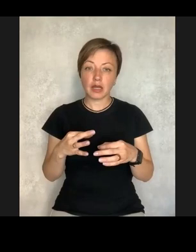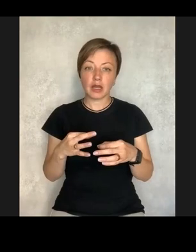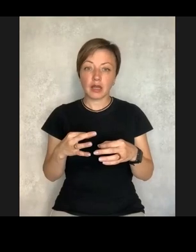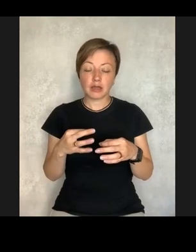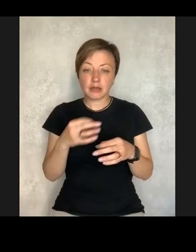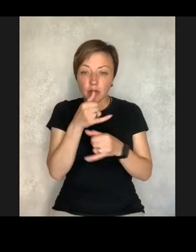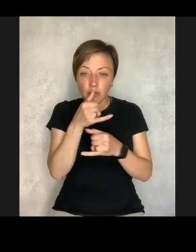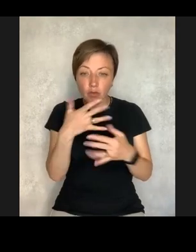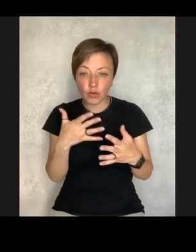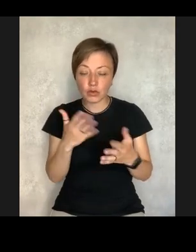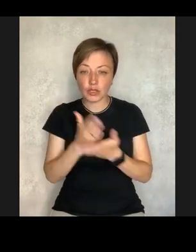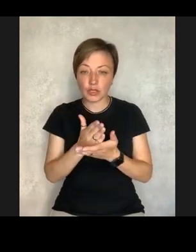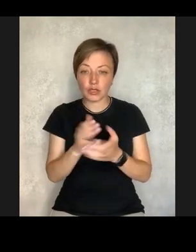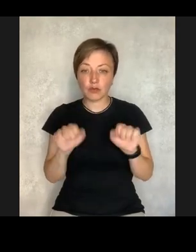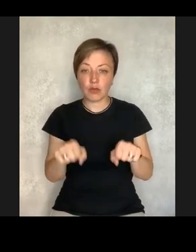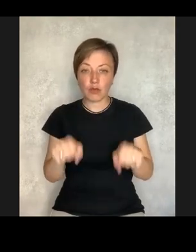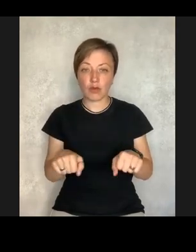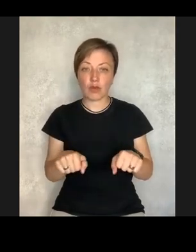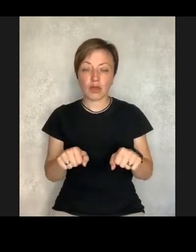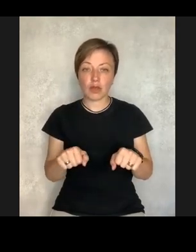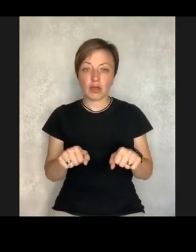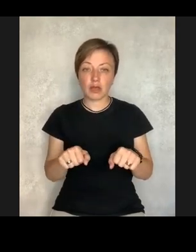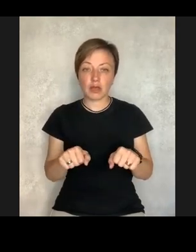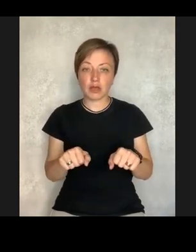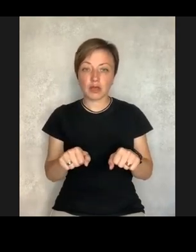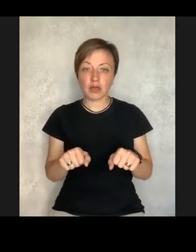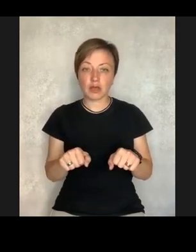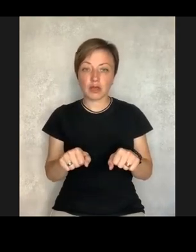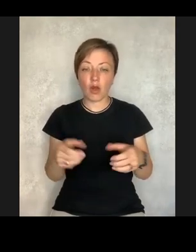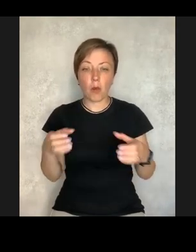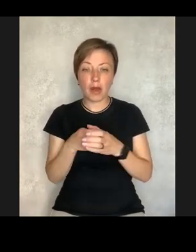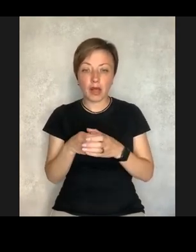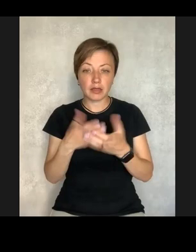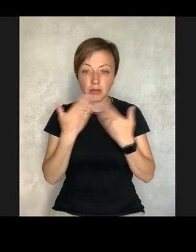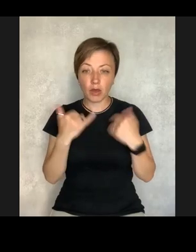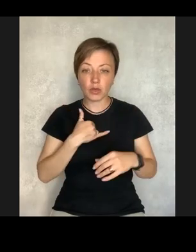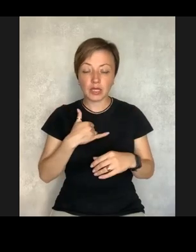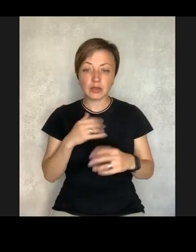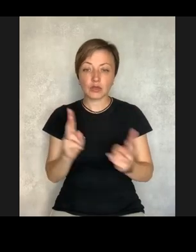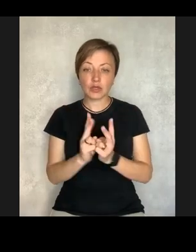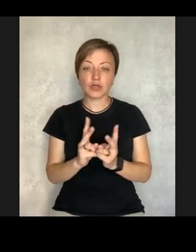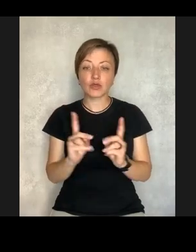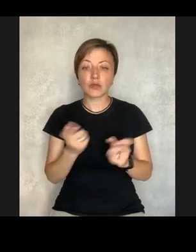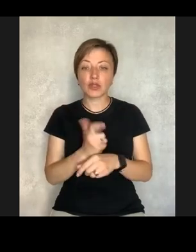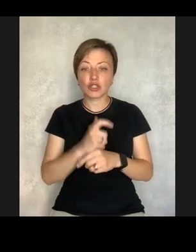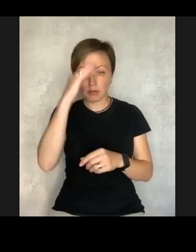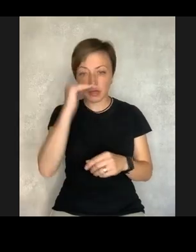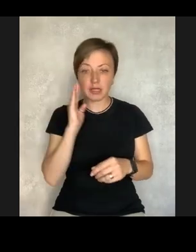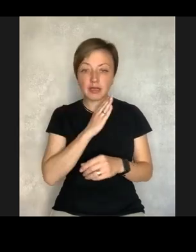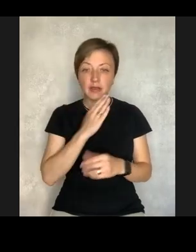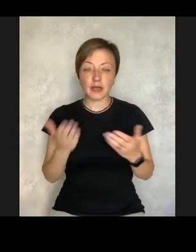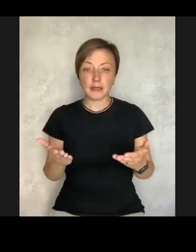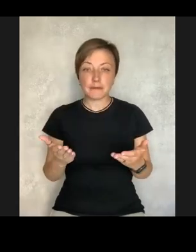if you only have 24-7 and your hands tied, you don't have the team, you don't have the capacity.